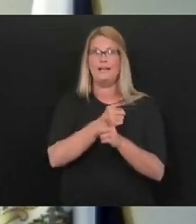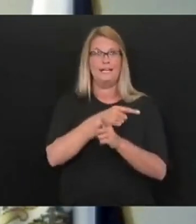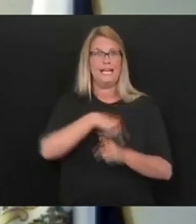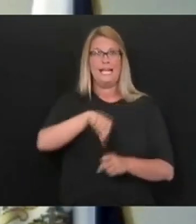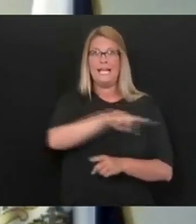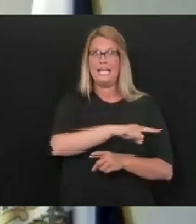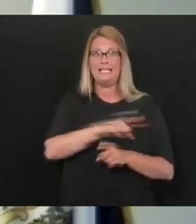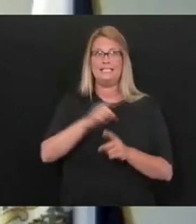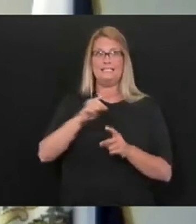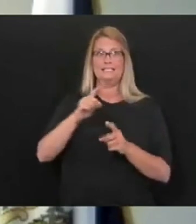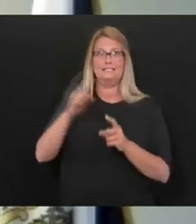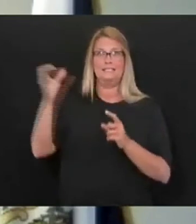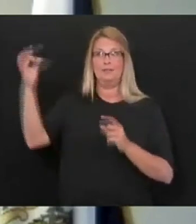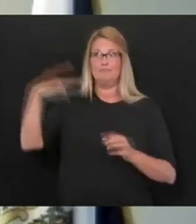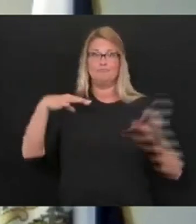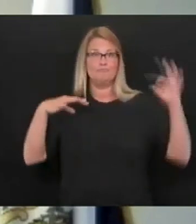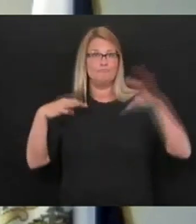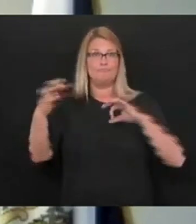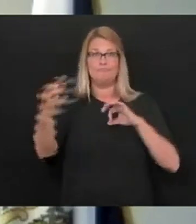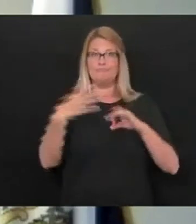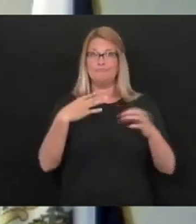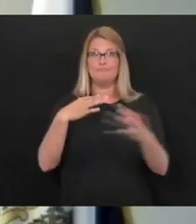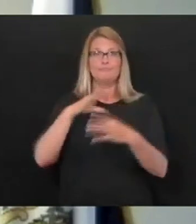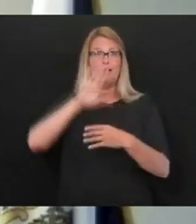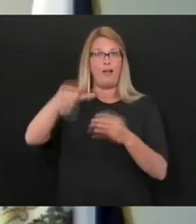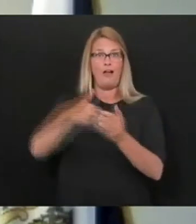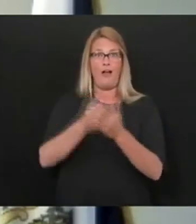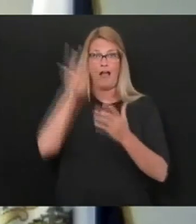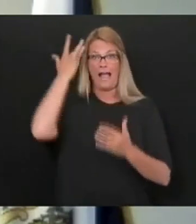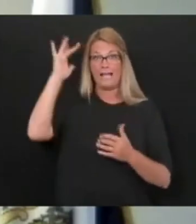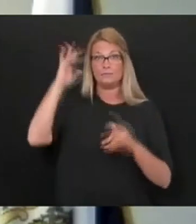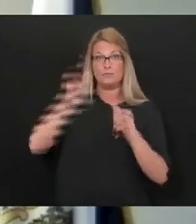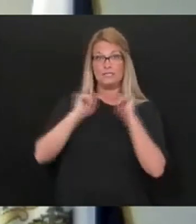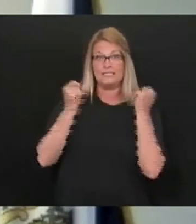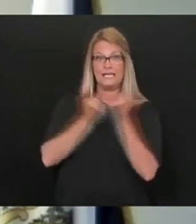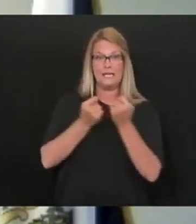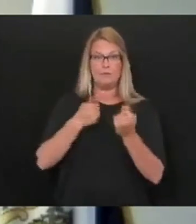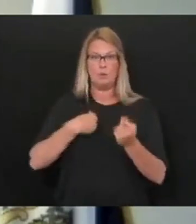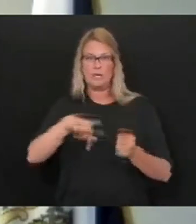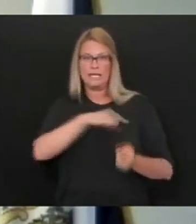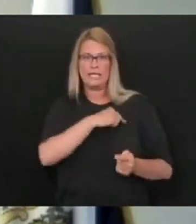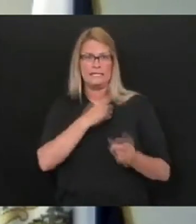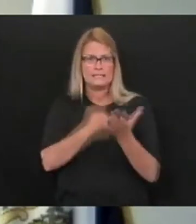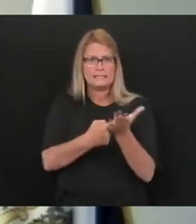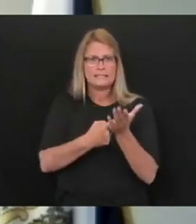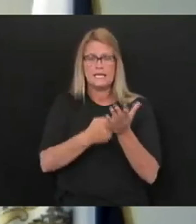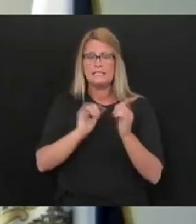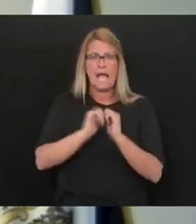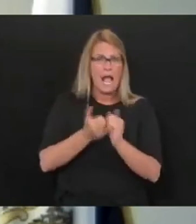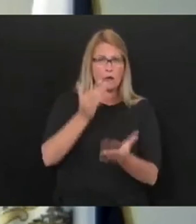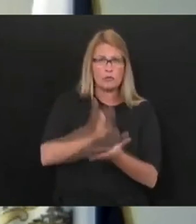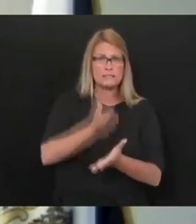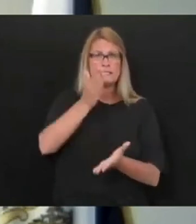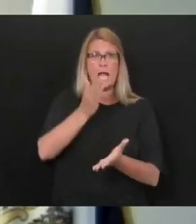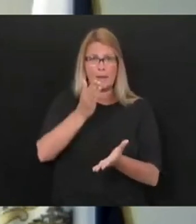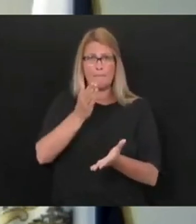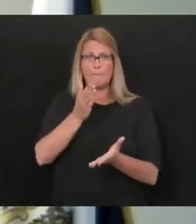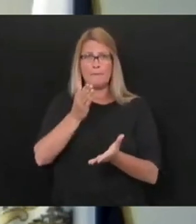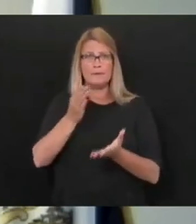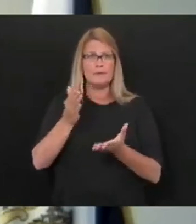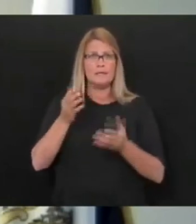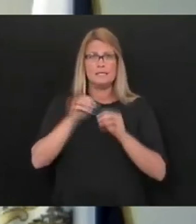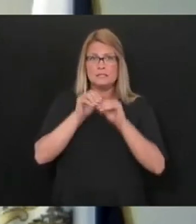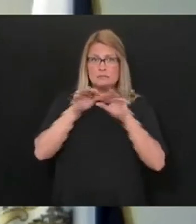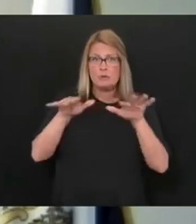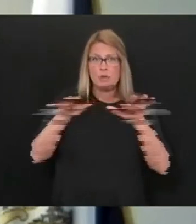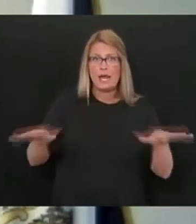from Clay and from everyone else in terms of what will stop this from turning West Virginia into one of those other